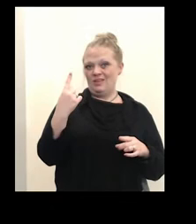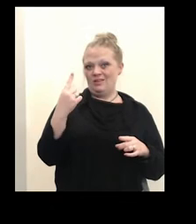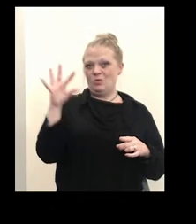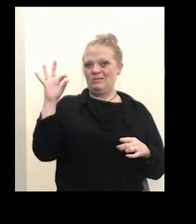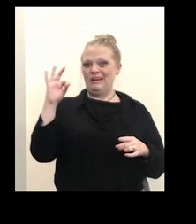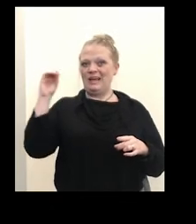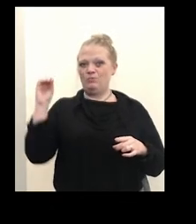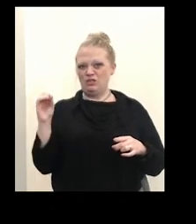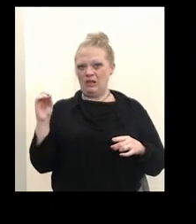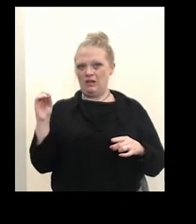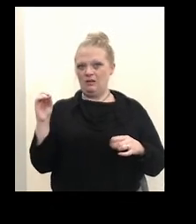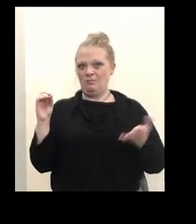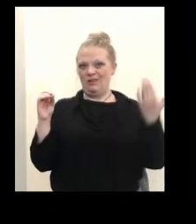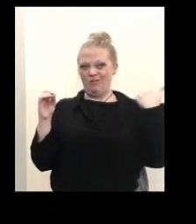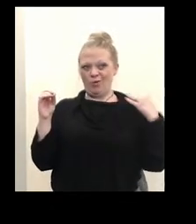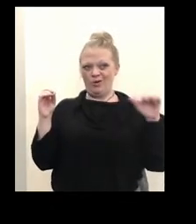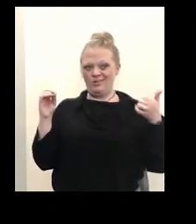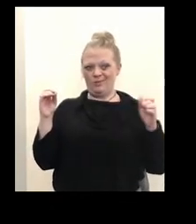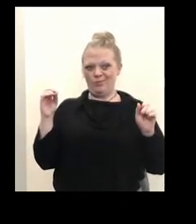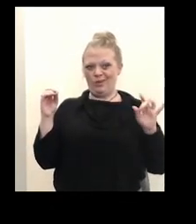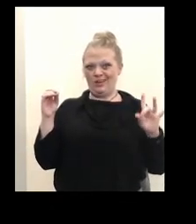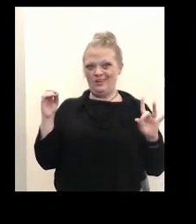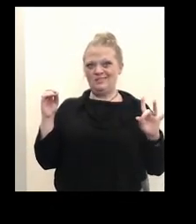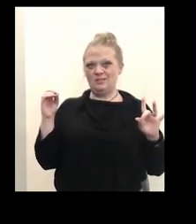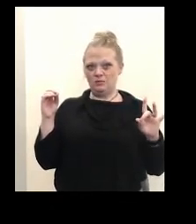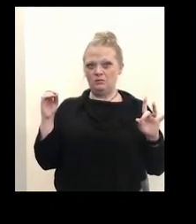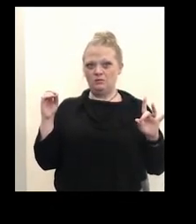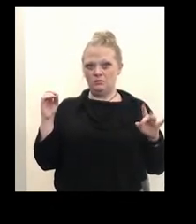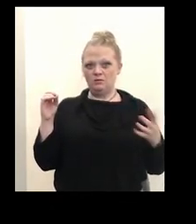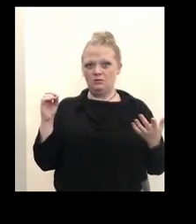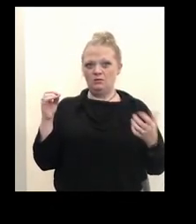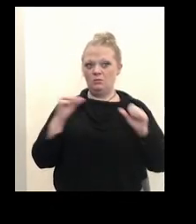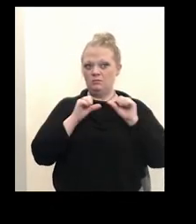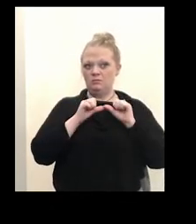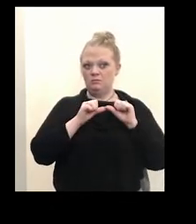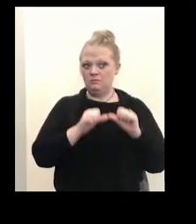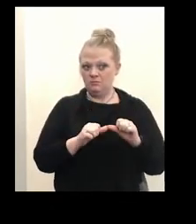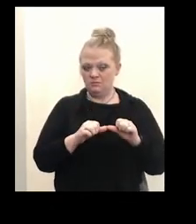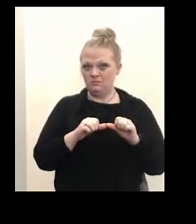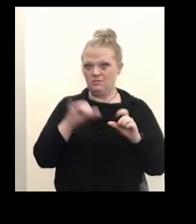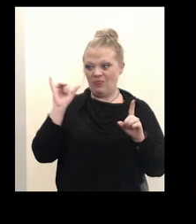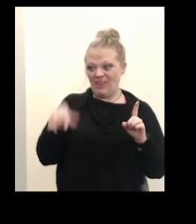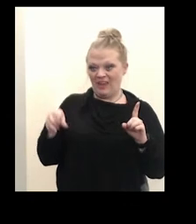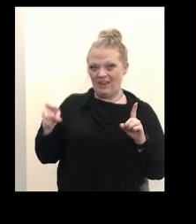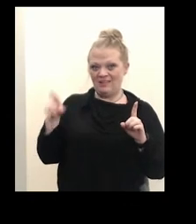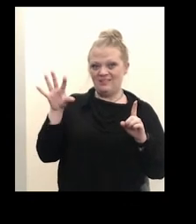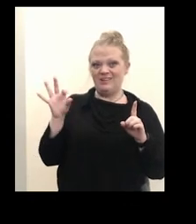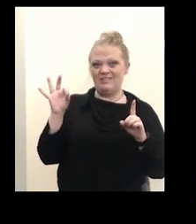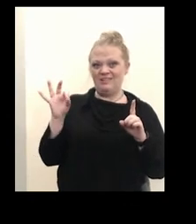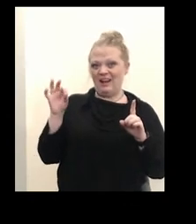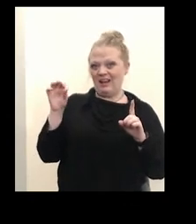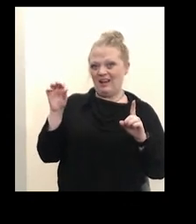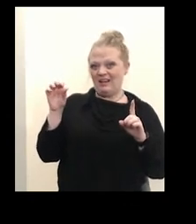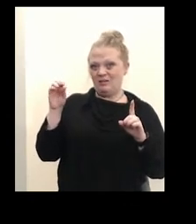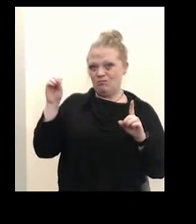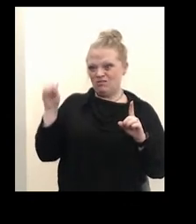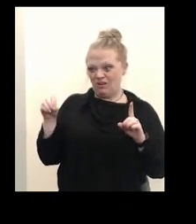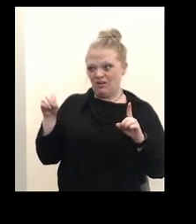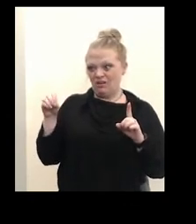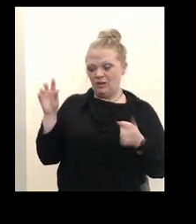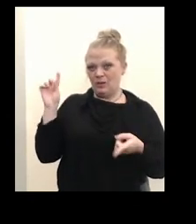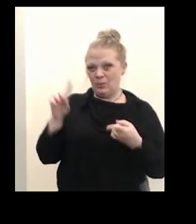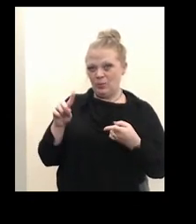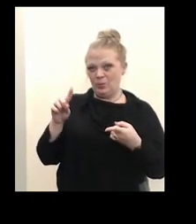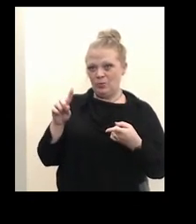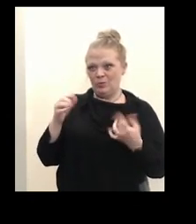10.8 percent the previous week and we do continue to see that number decrease where it's kind of in the eight and a half percent now. So